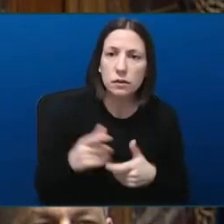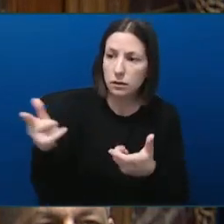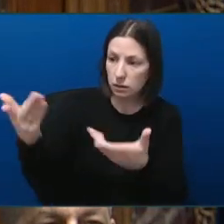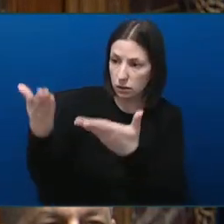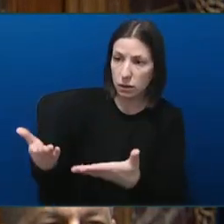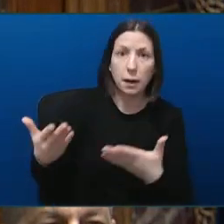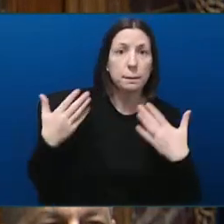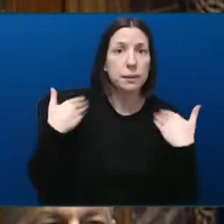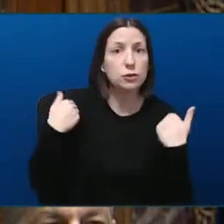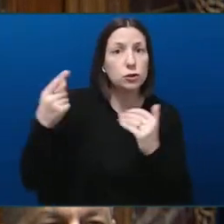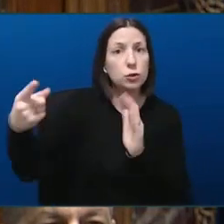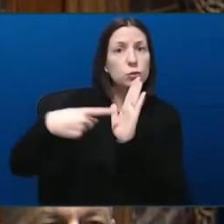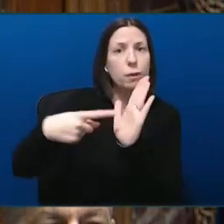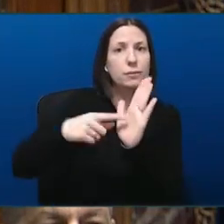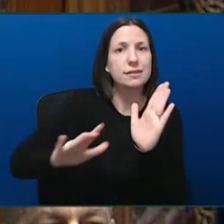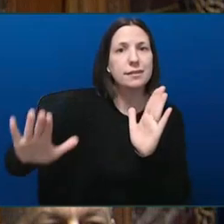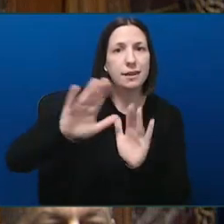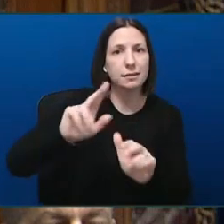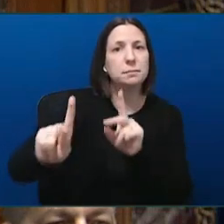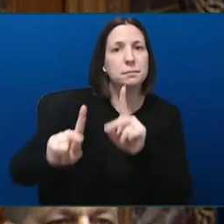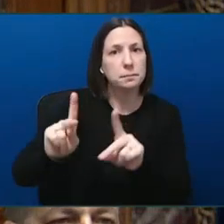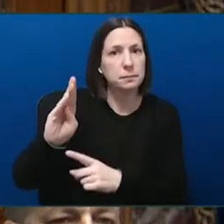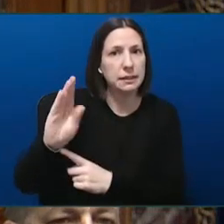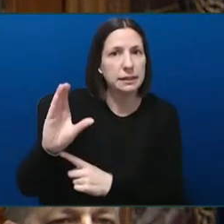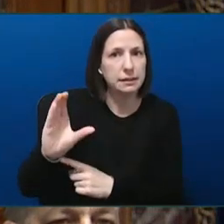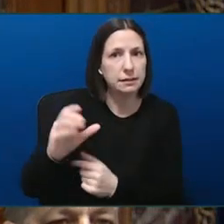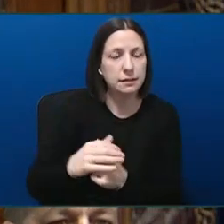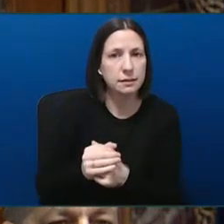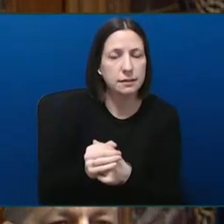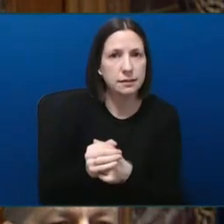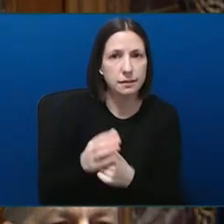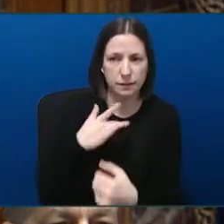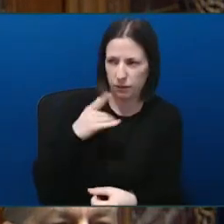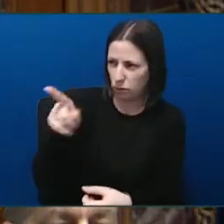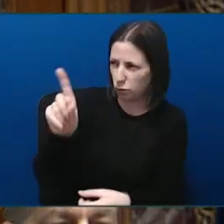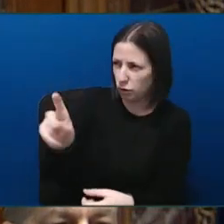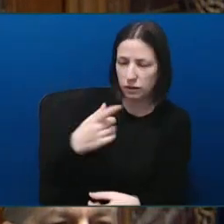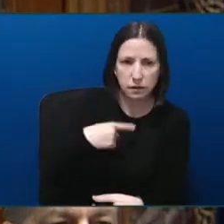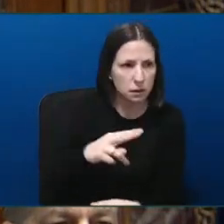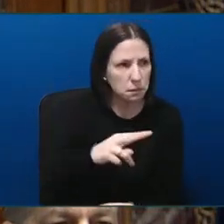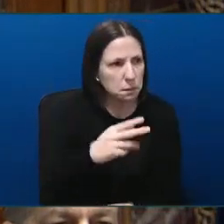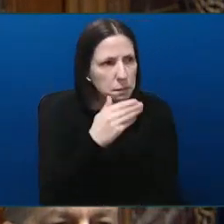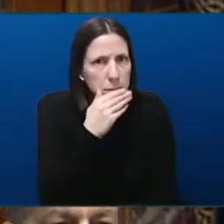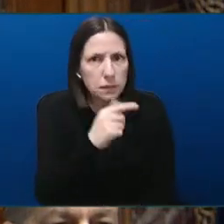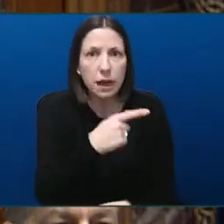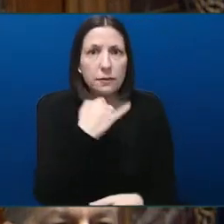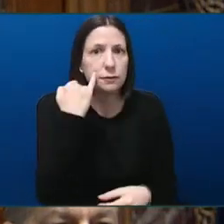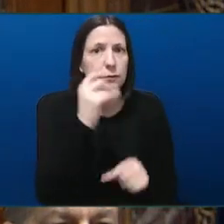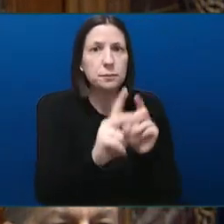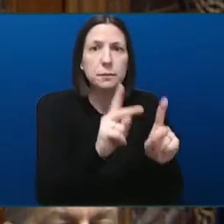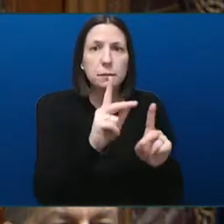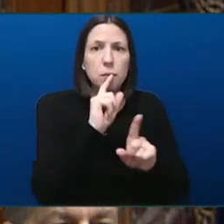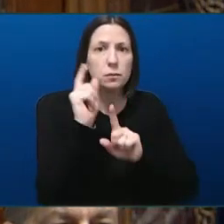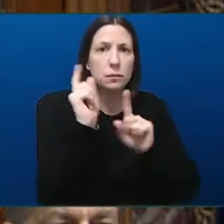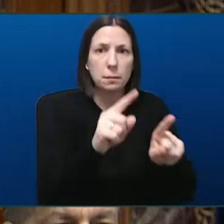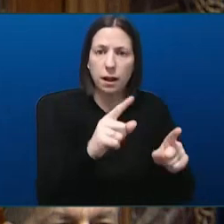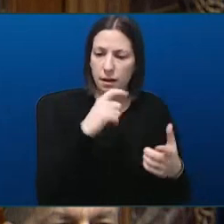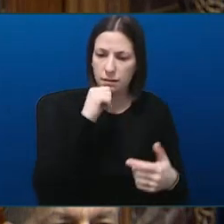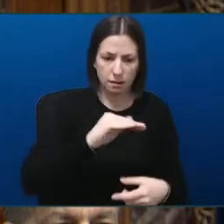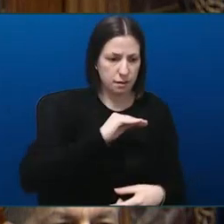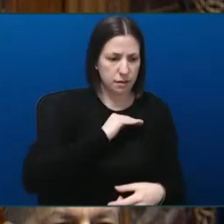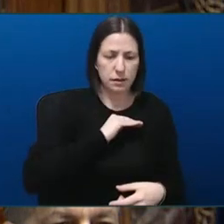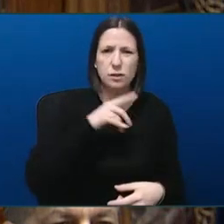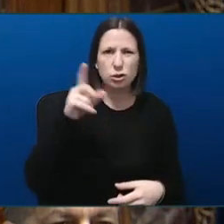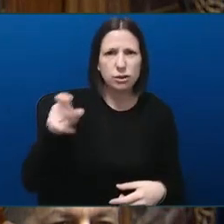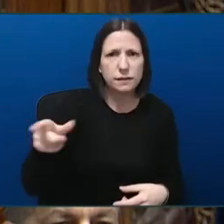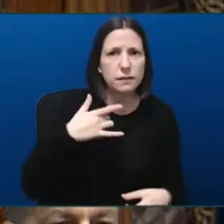that he would demonstrate some concern about the conditions that are being expressed in a survey like that. Let's look at one situation in